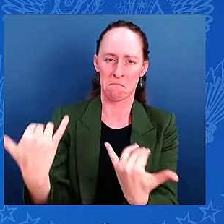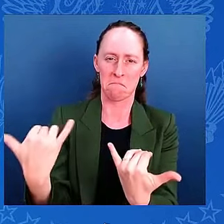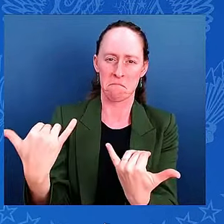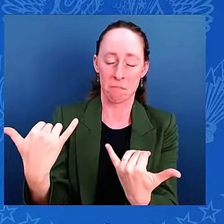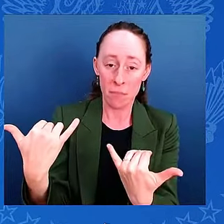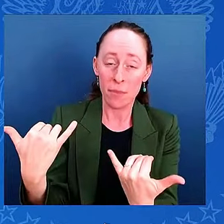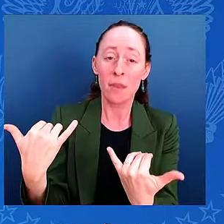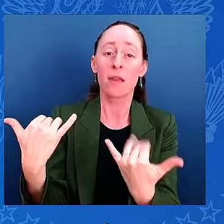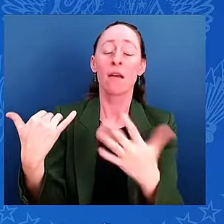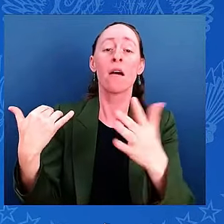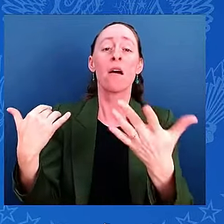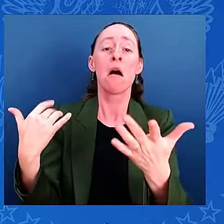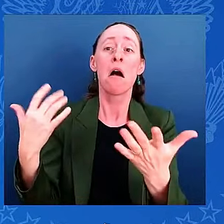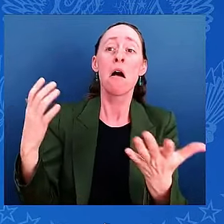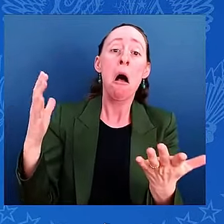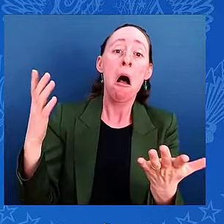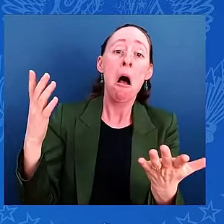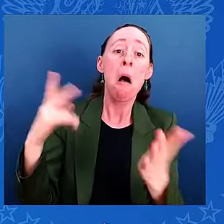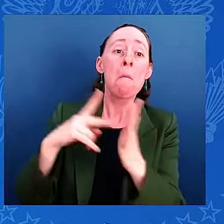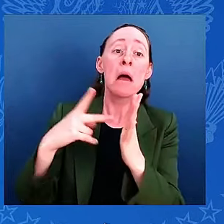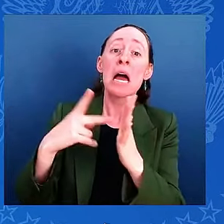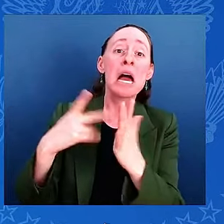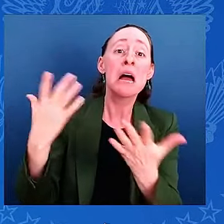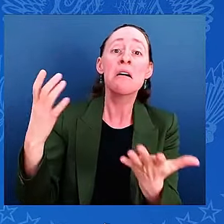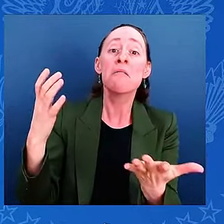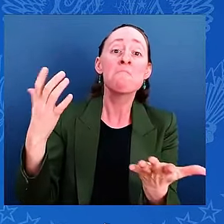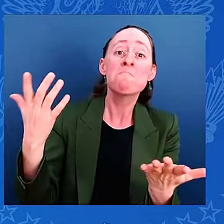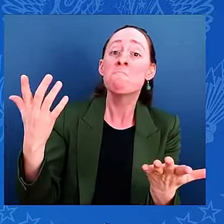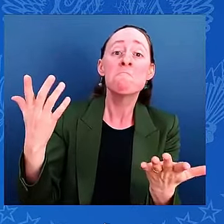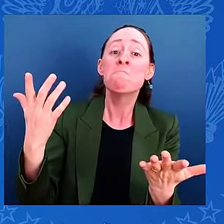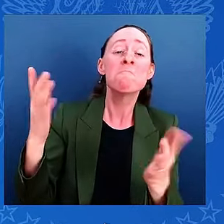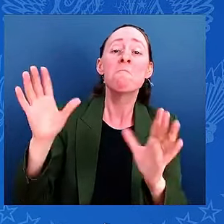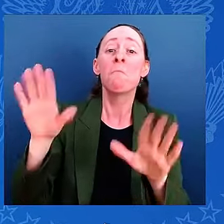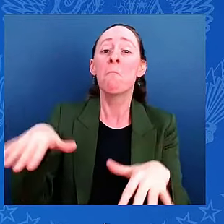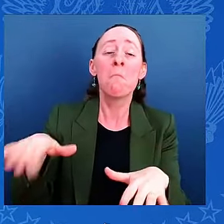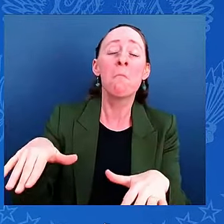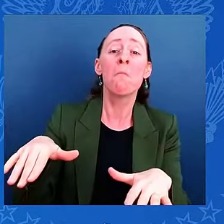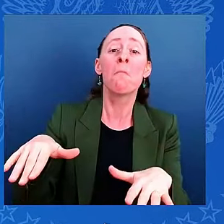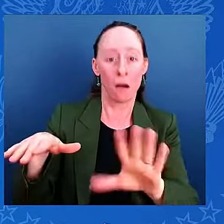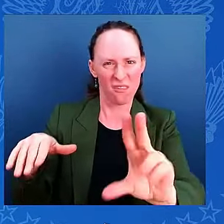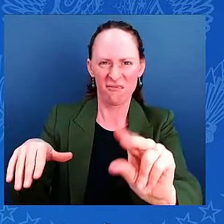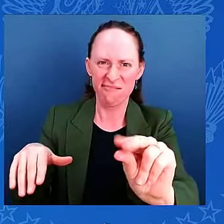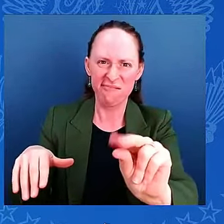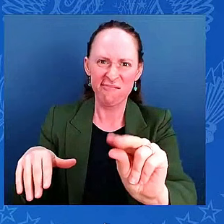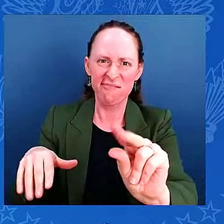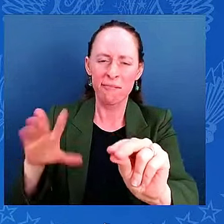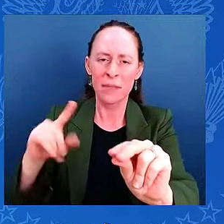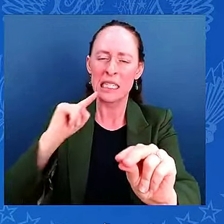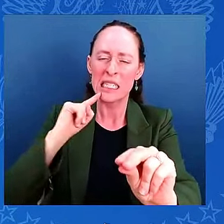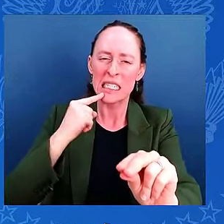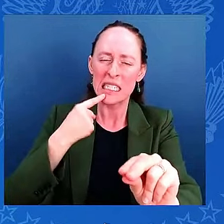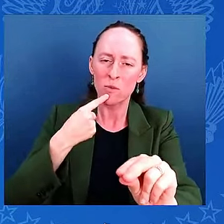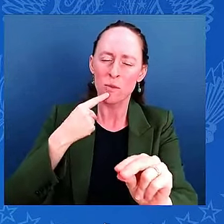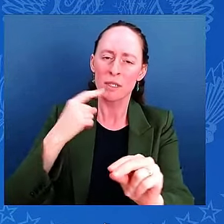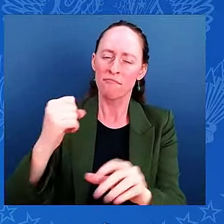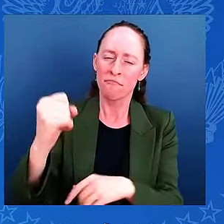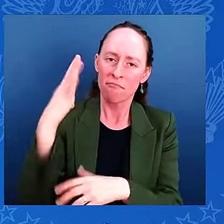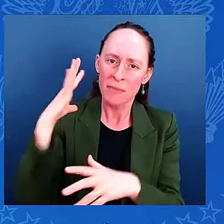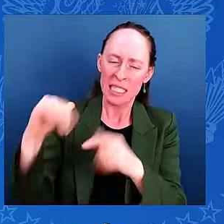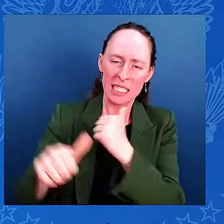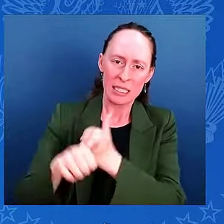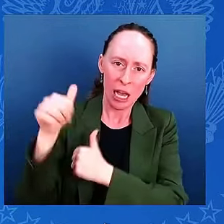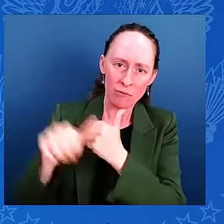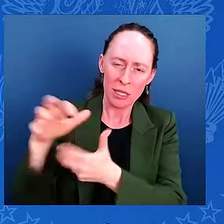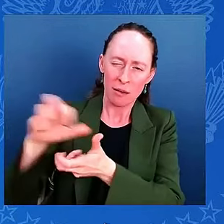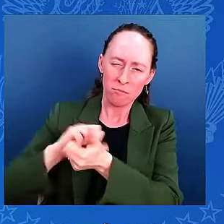destructive hurricanes that hit Florida in over a century. You know, both the heads of the National Hurricane Center and the National Weather